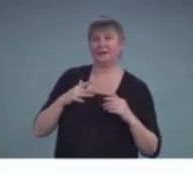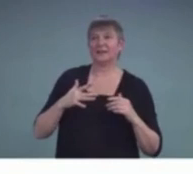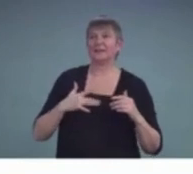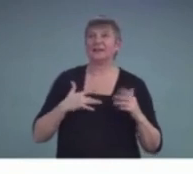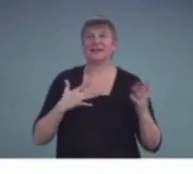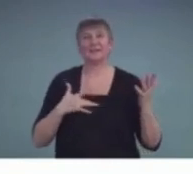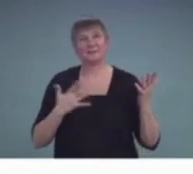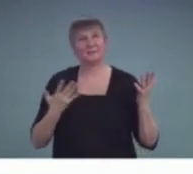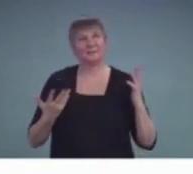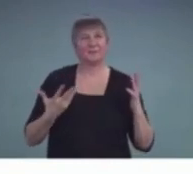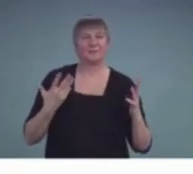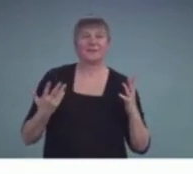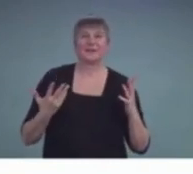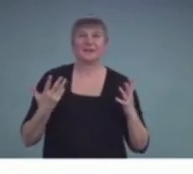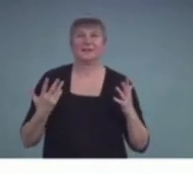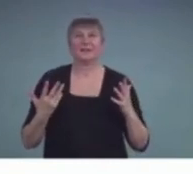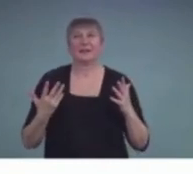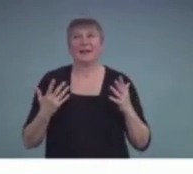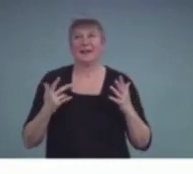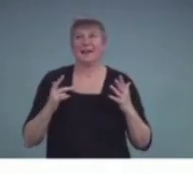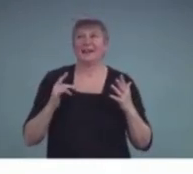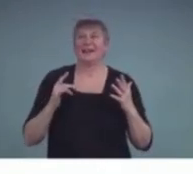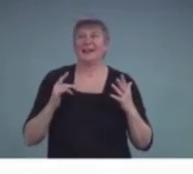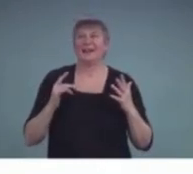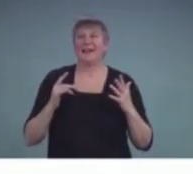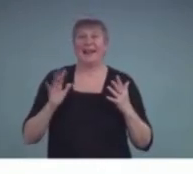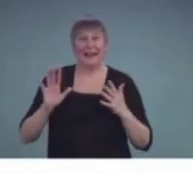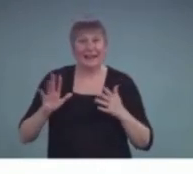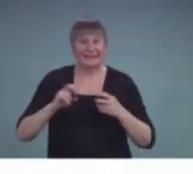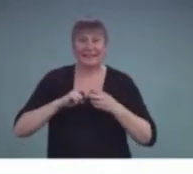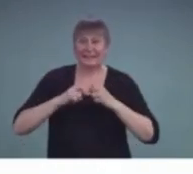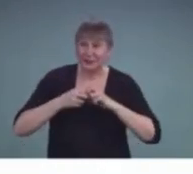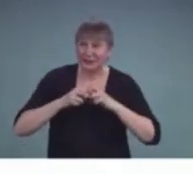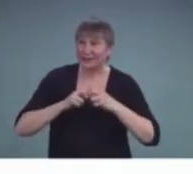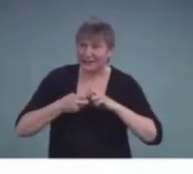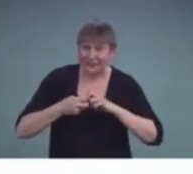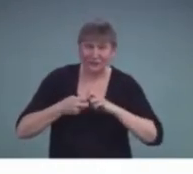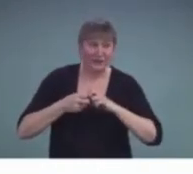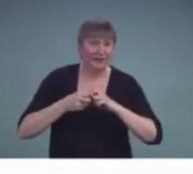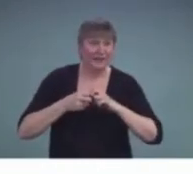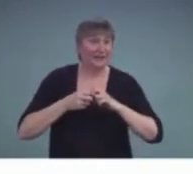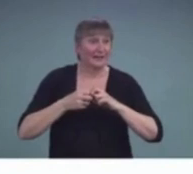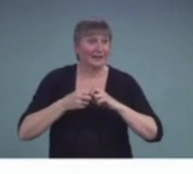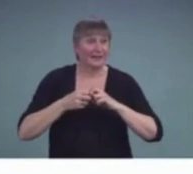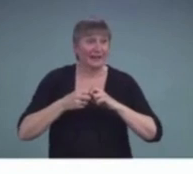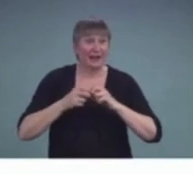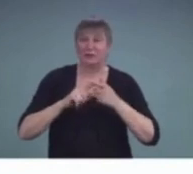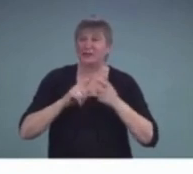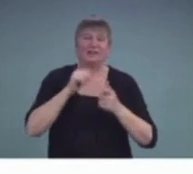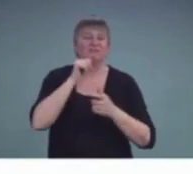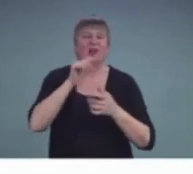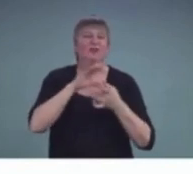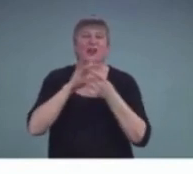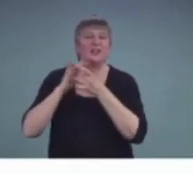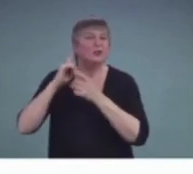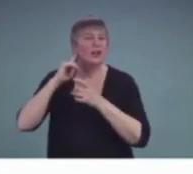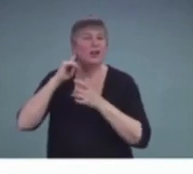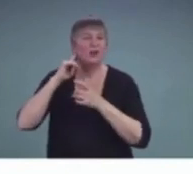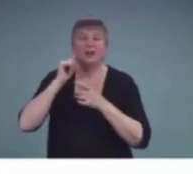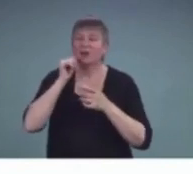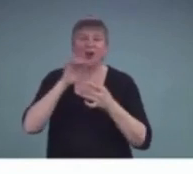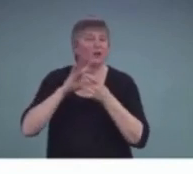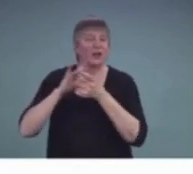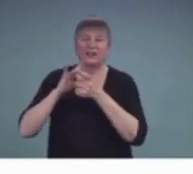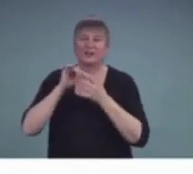that all of the issues that he's experiencing are not associated with the hearing loss, then how does he think that